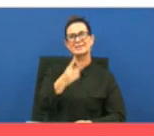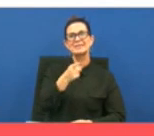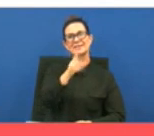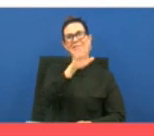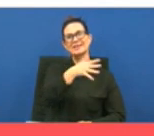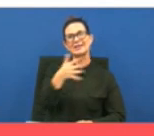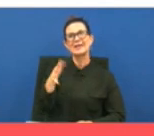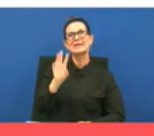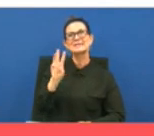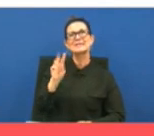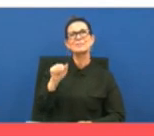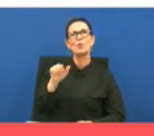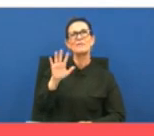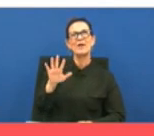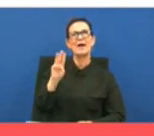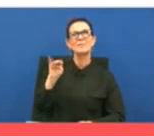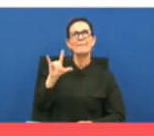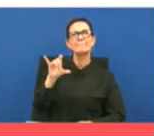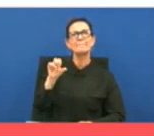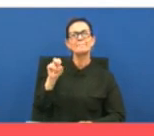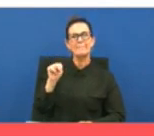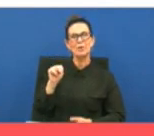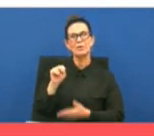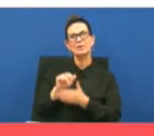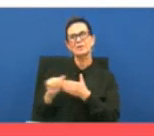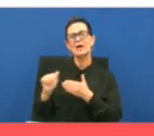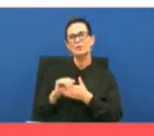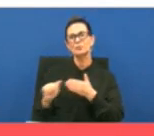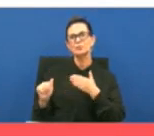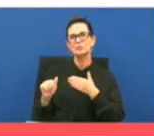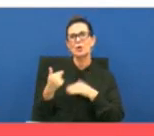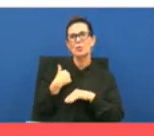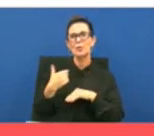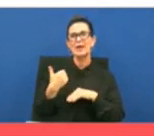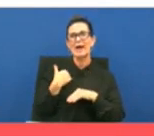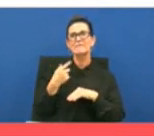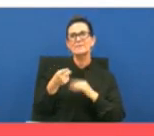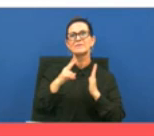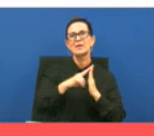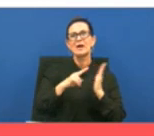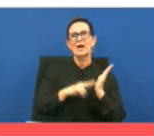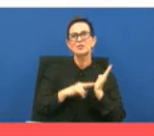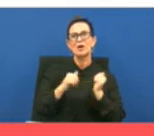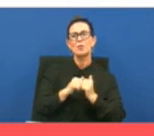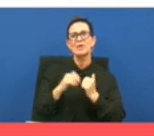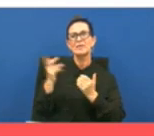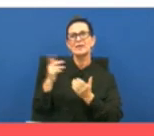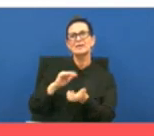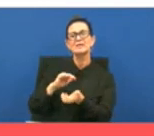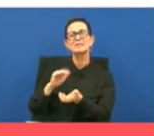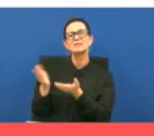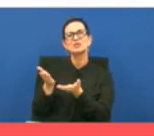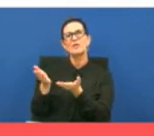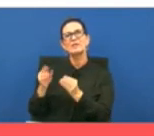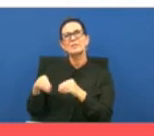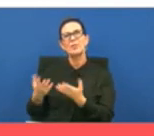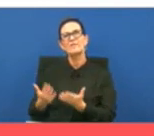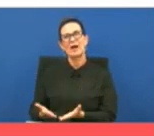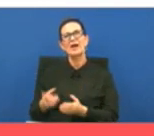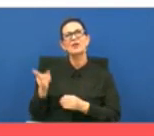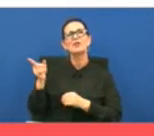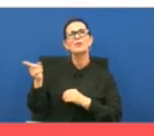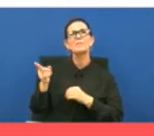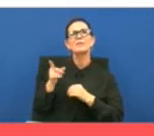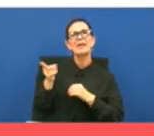about 6.5 million dollars we have a contract with our service provider ri international that has a contract